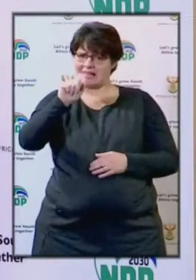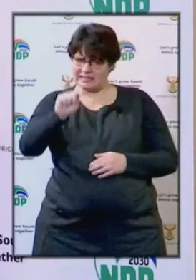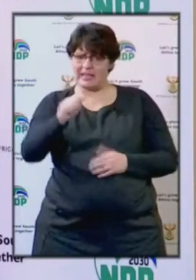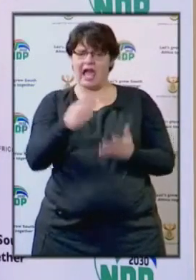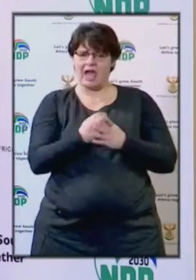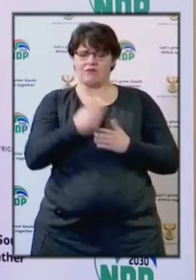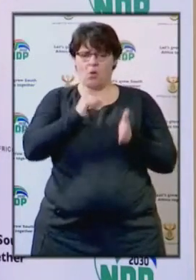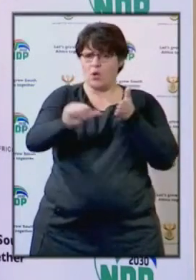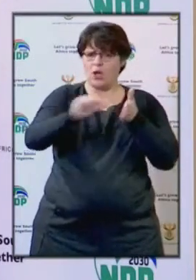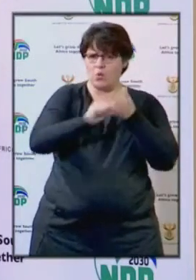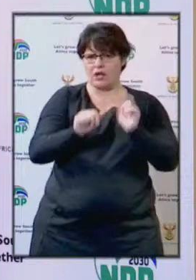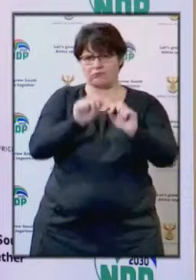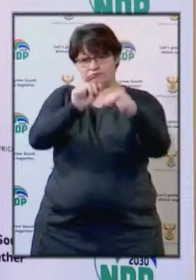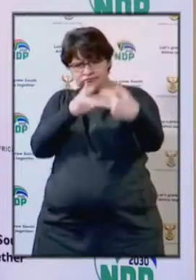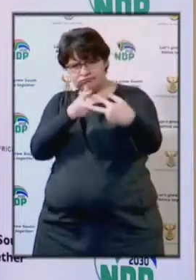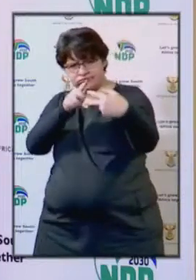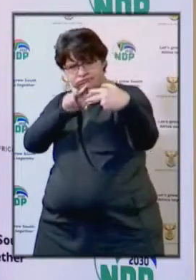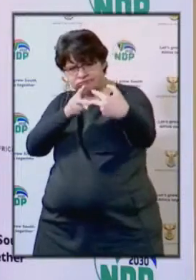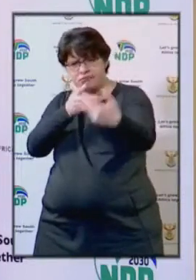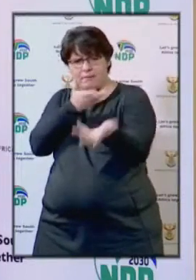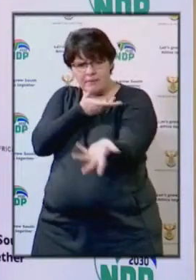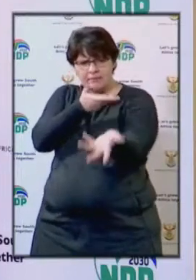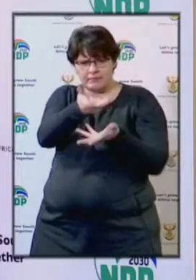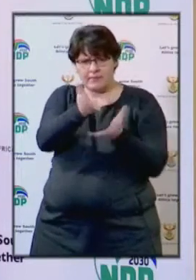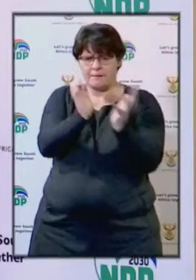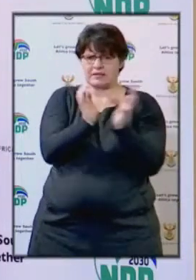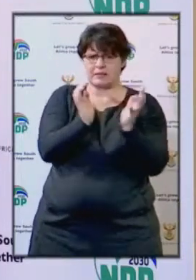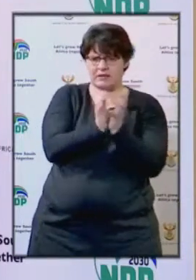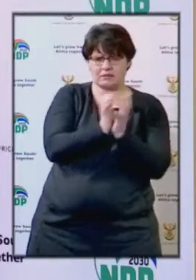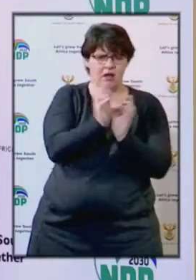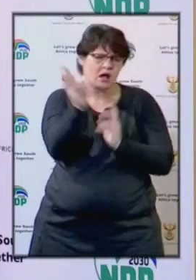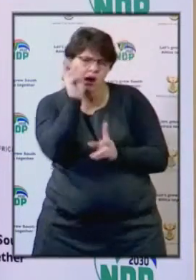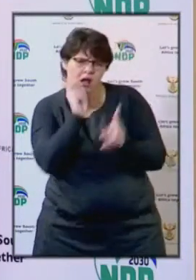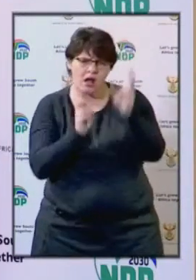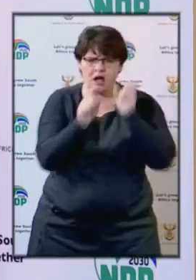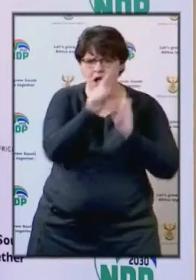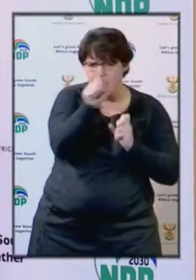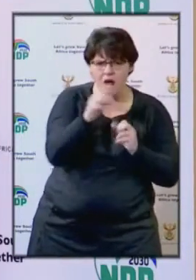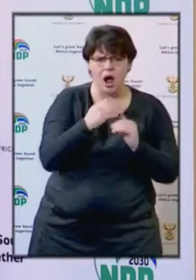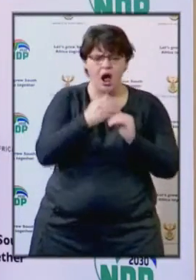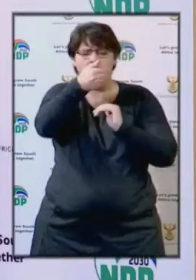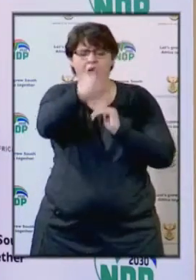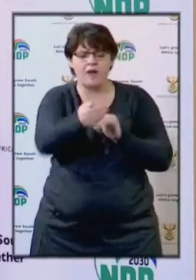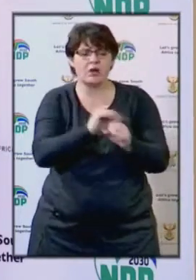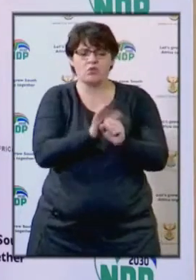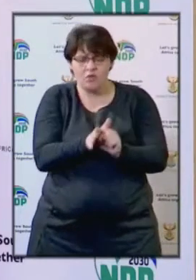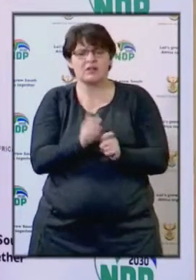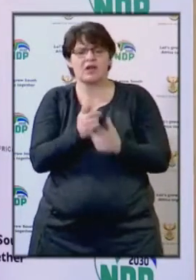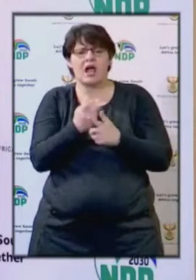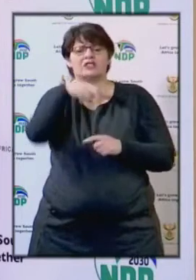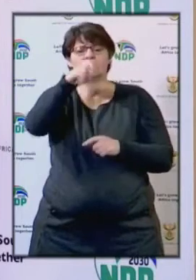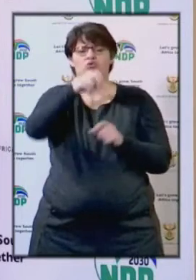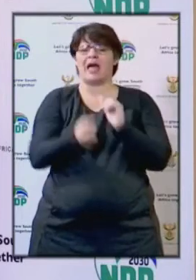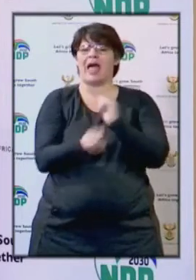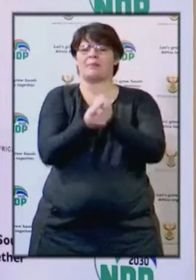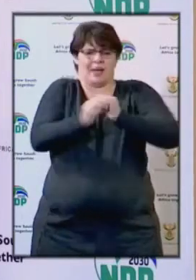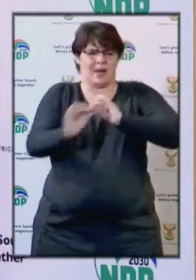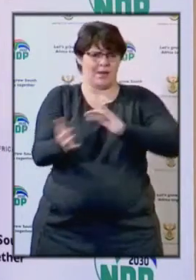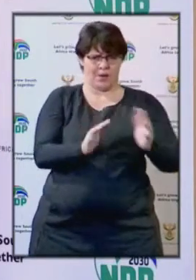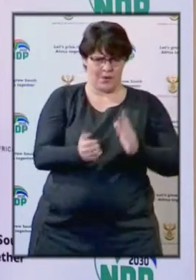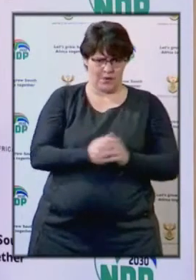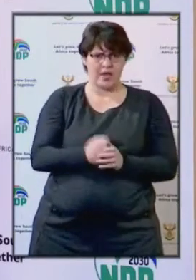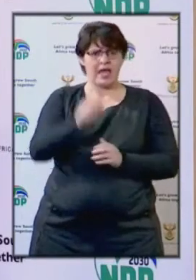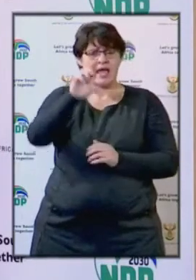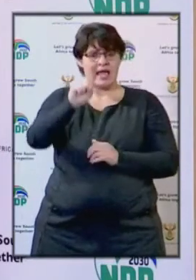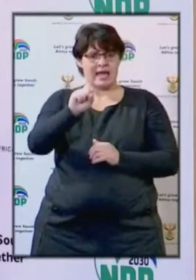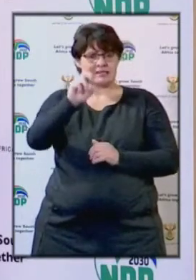webinars with various tourism stakeholders to get their inputs on the post-COVID-19 tourism sector. SAT